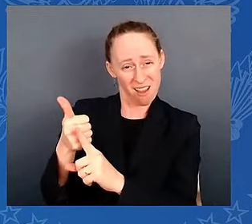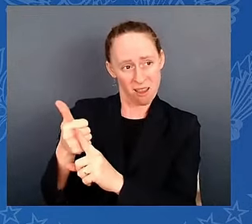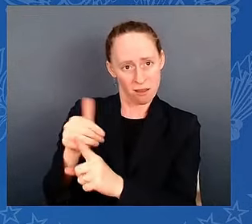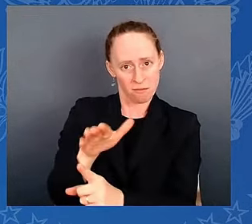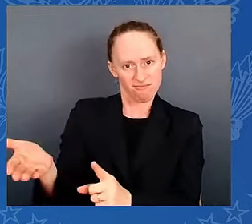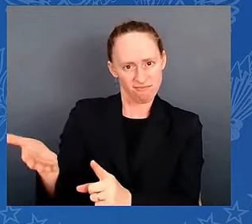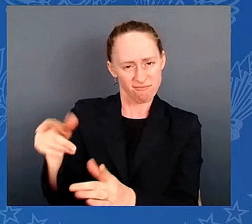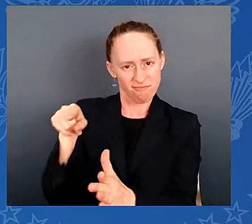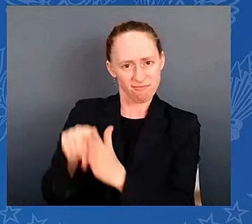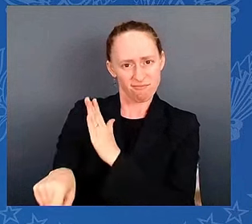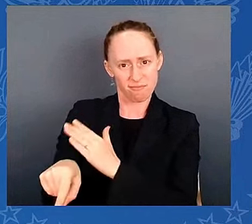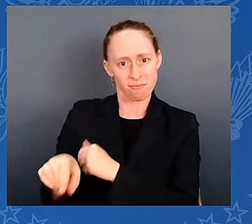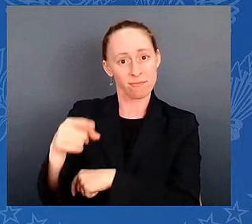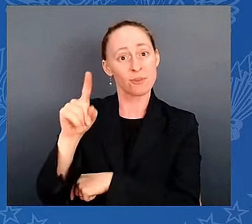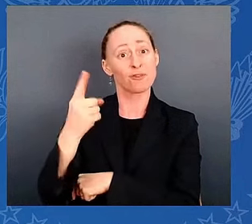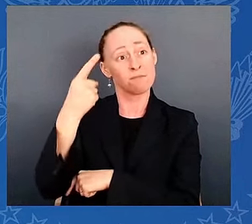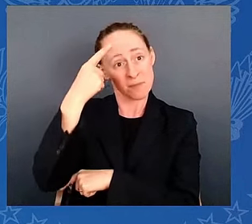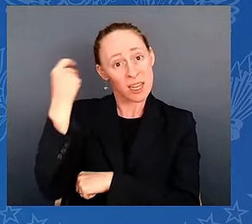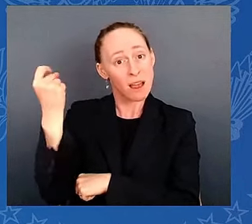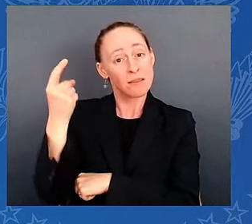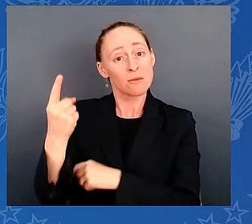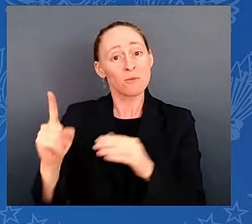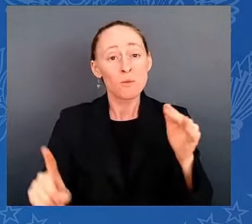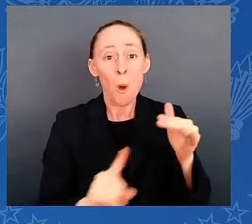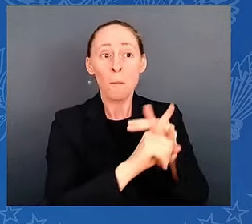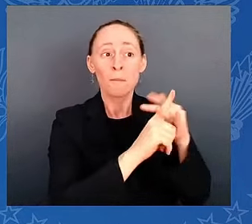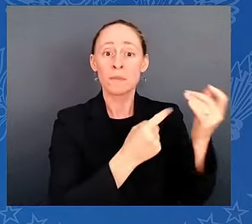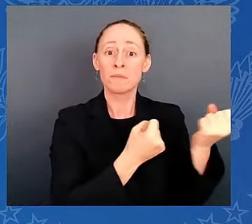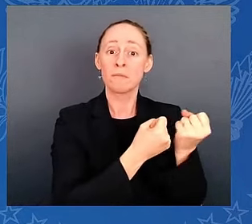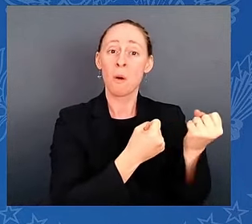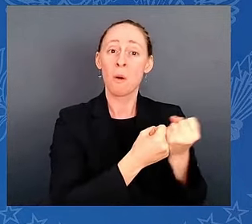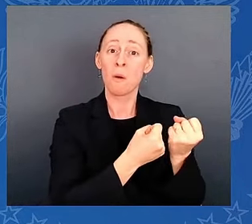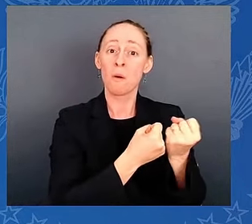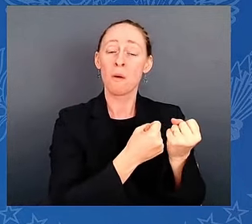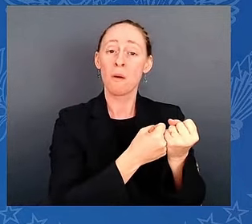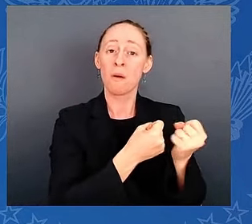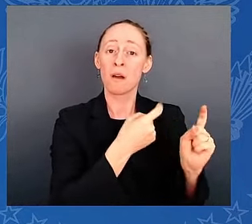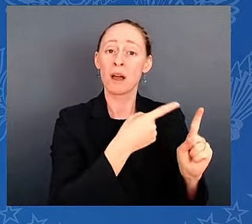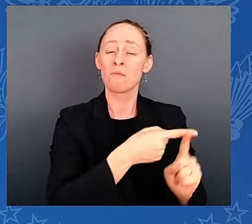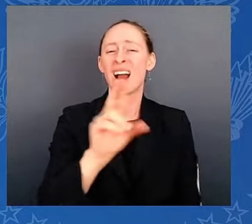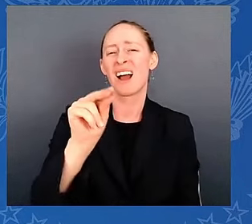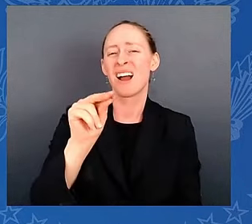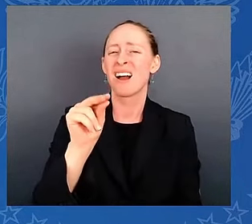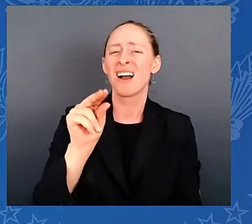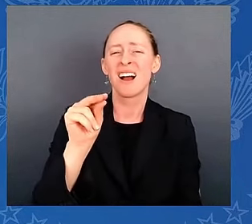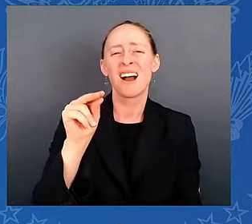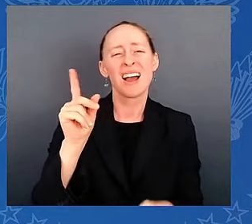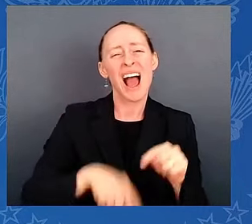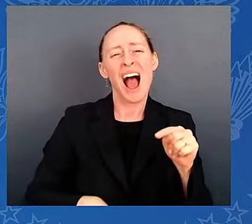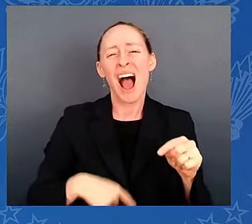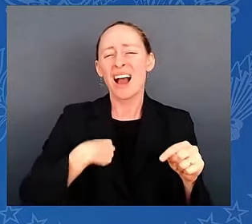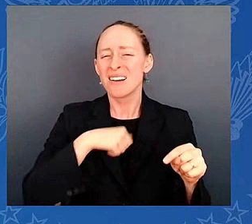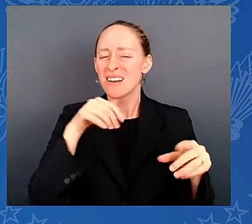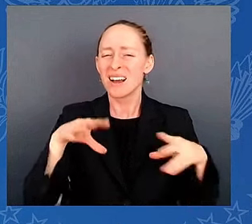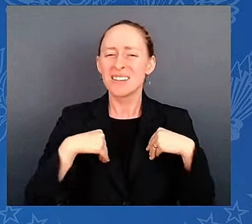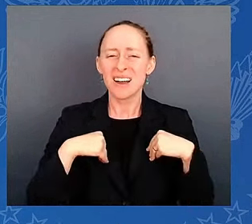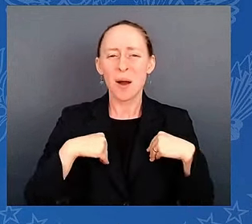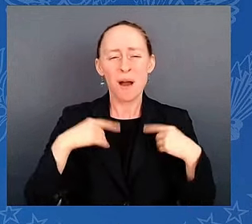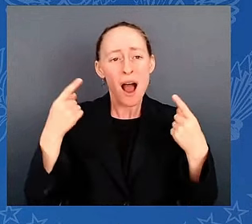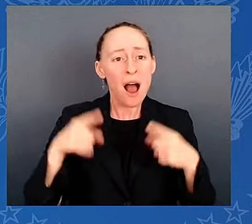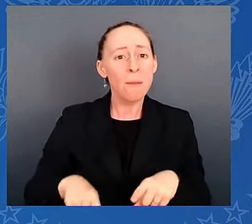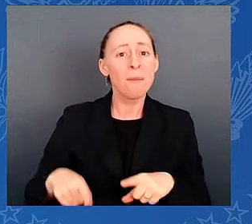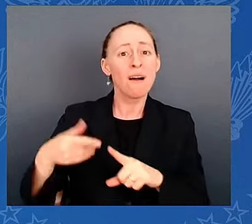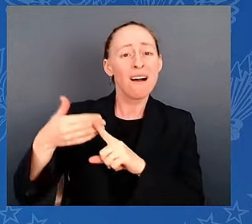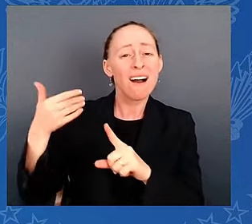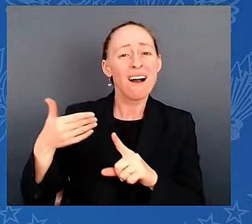this road in America. We've traveled before throughout our history. Violence has never been the answer. Whether it was with members of